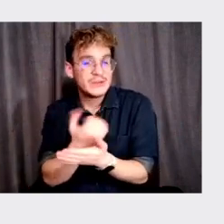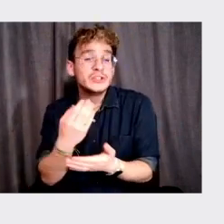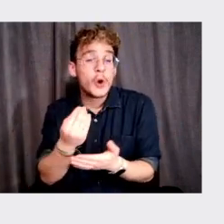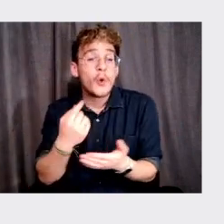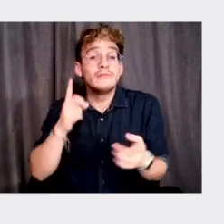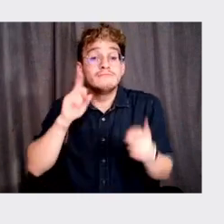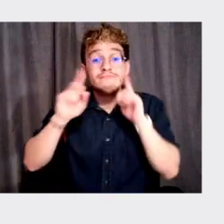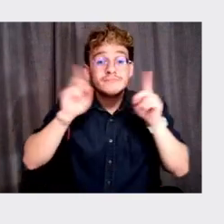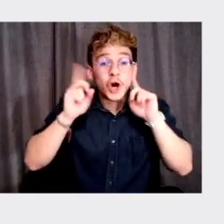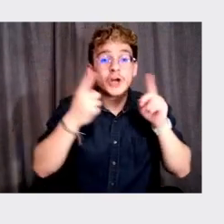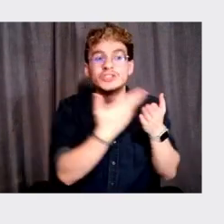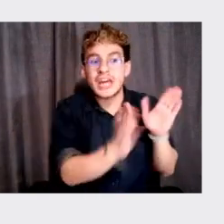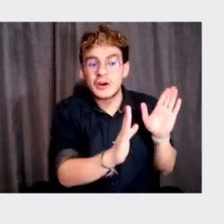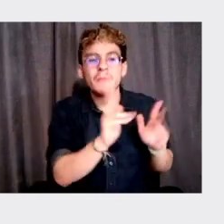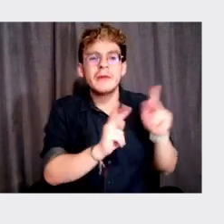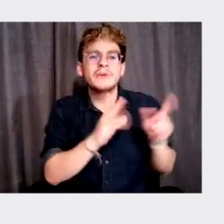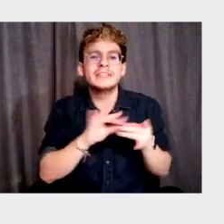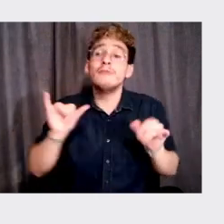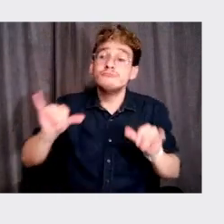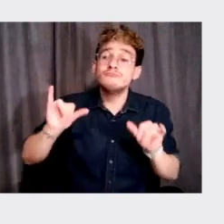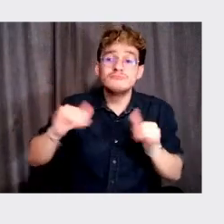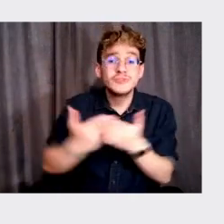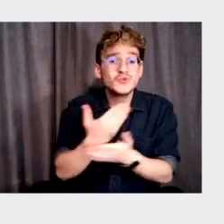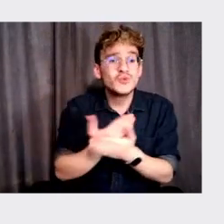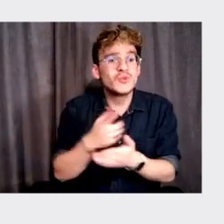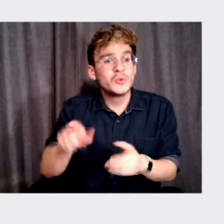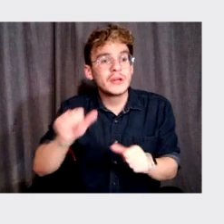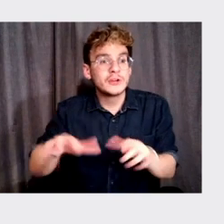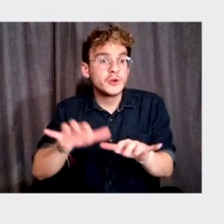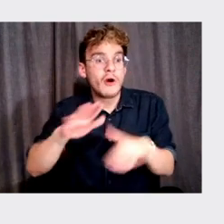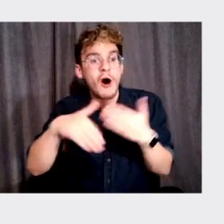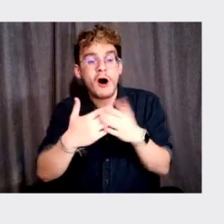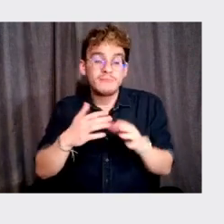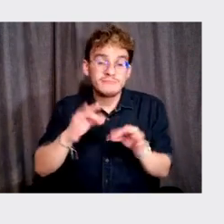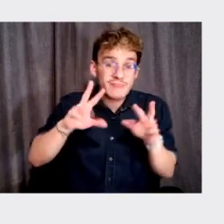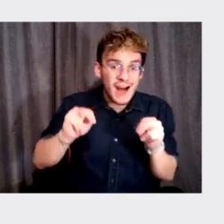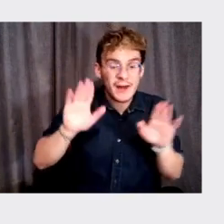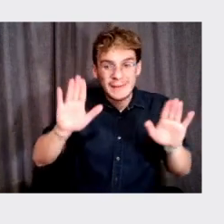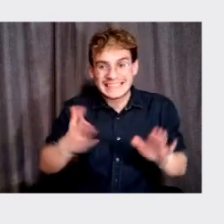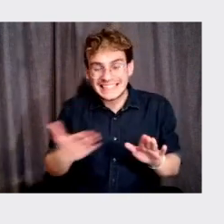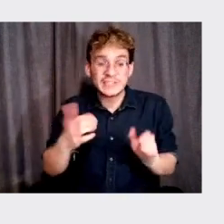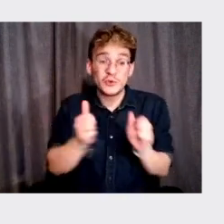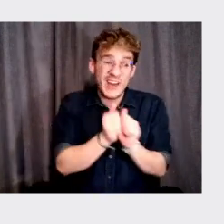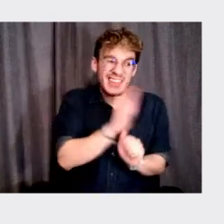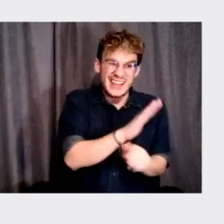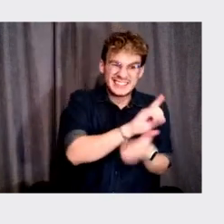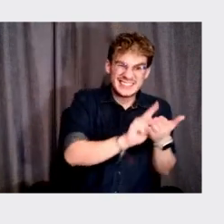general. Um, and I think the feedback has been, uh, really, really amazing. Uh,